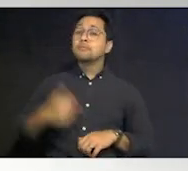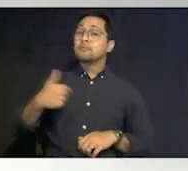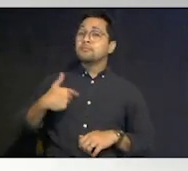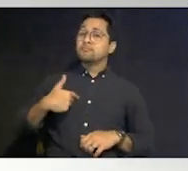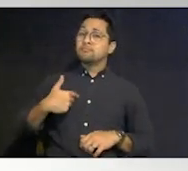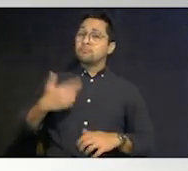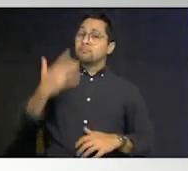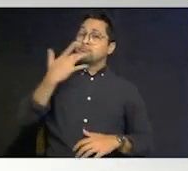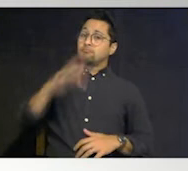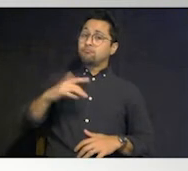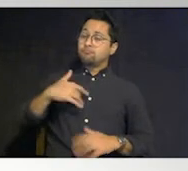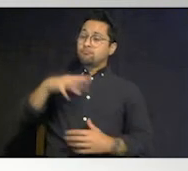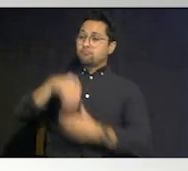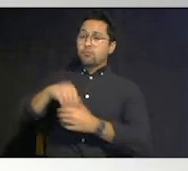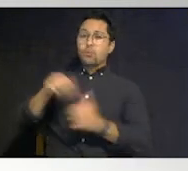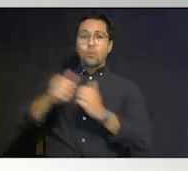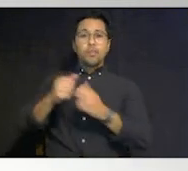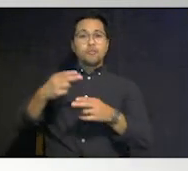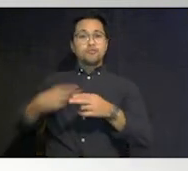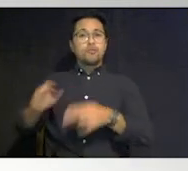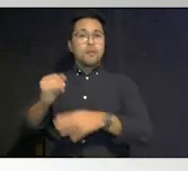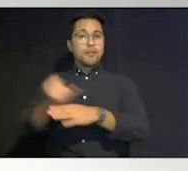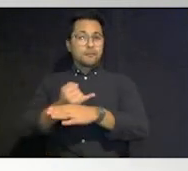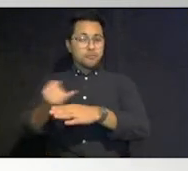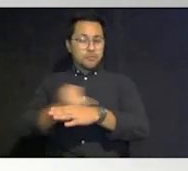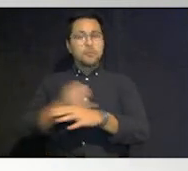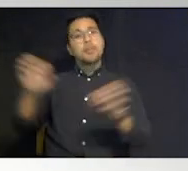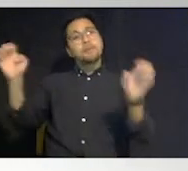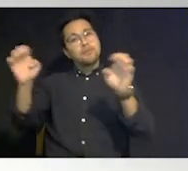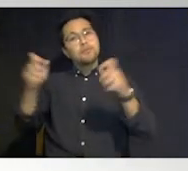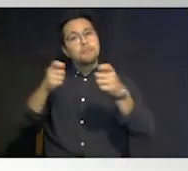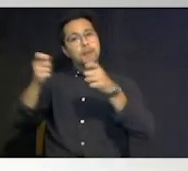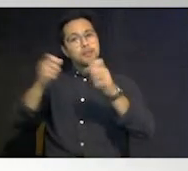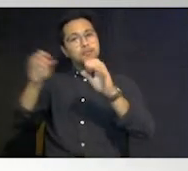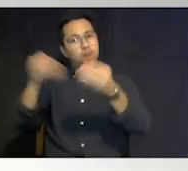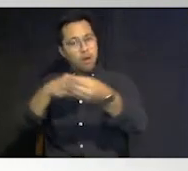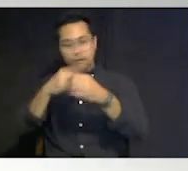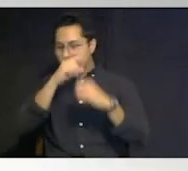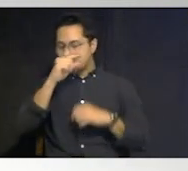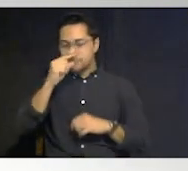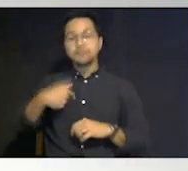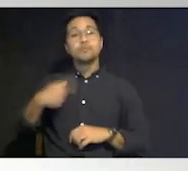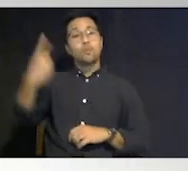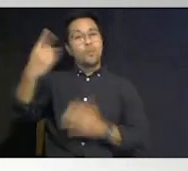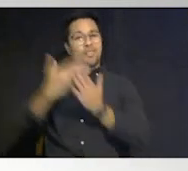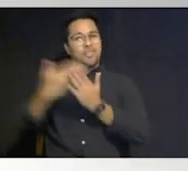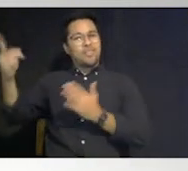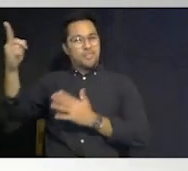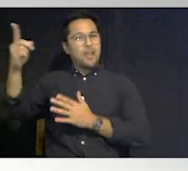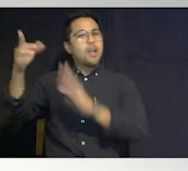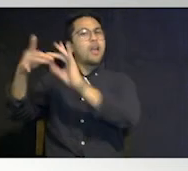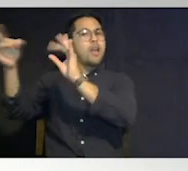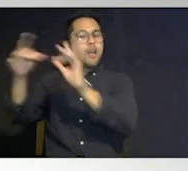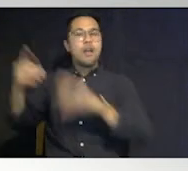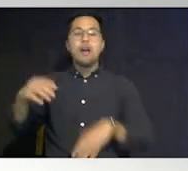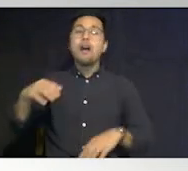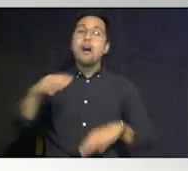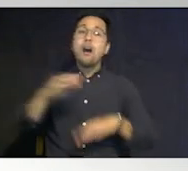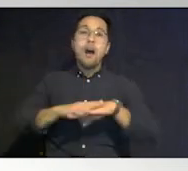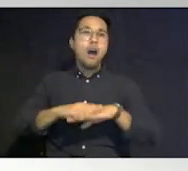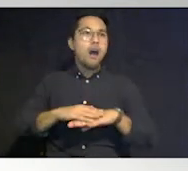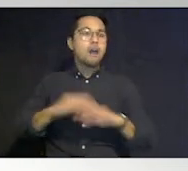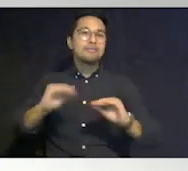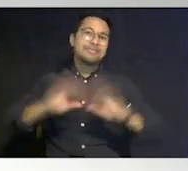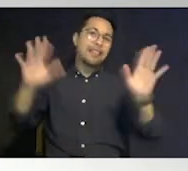internship at an emergency management office and one thing they would remark is on those blue sky sunny